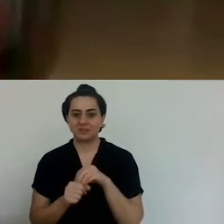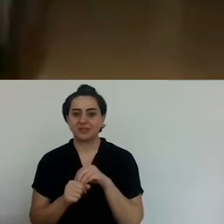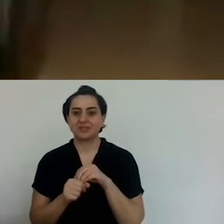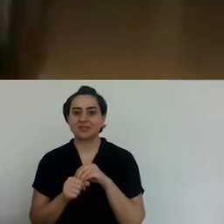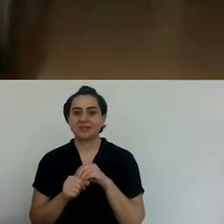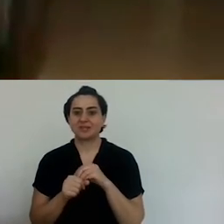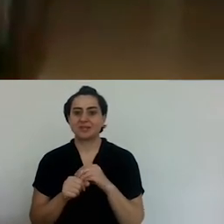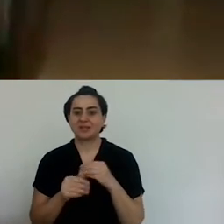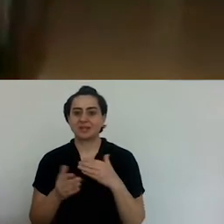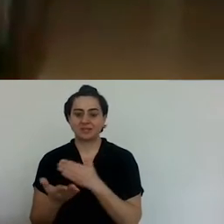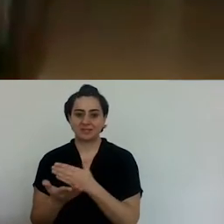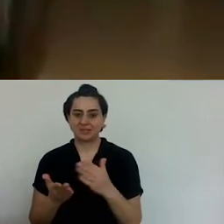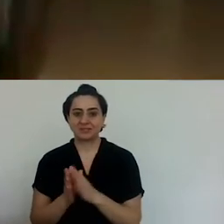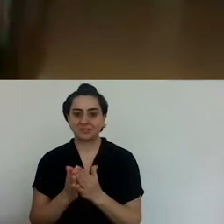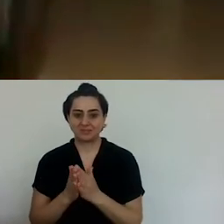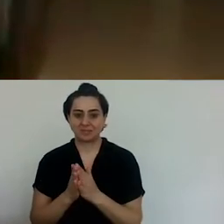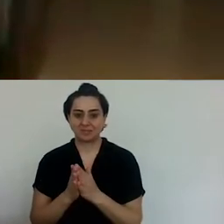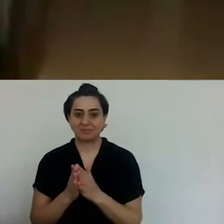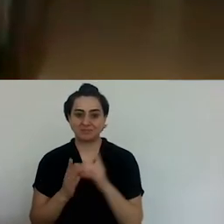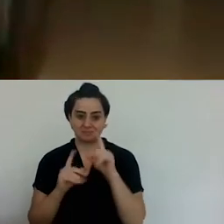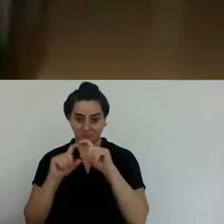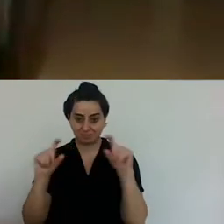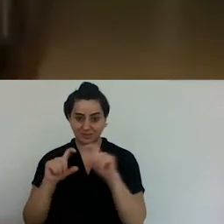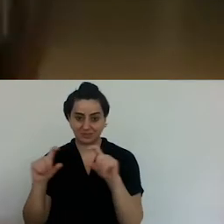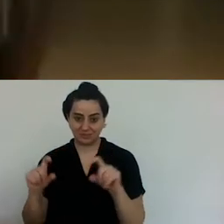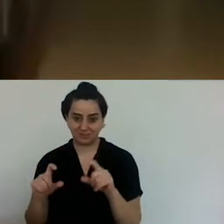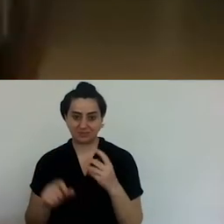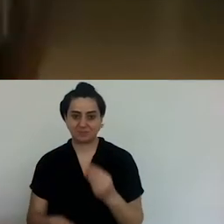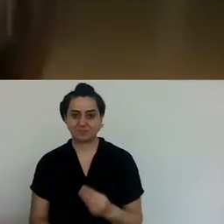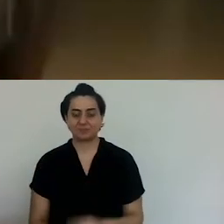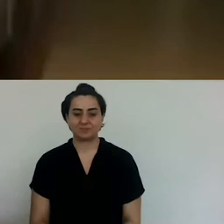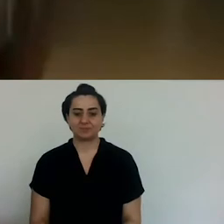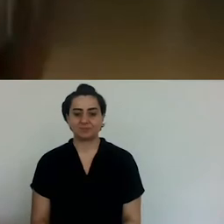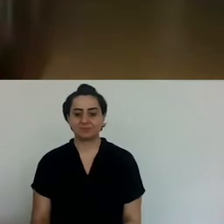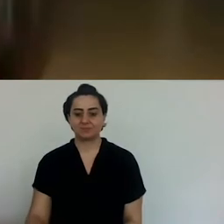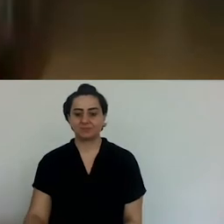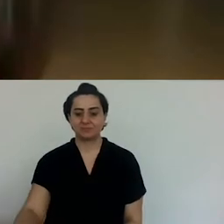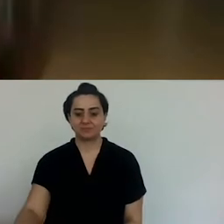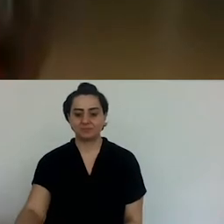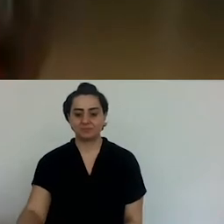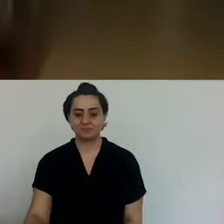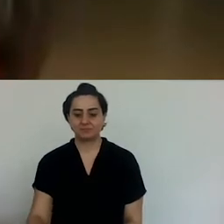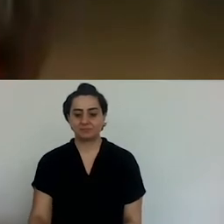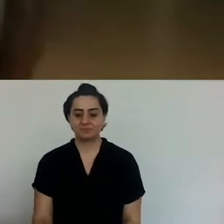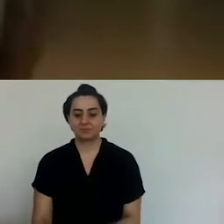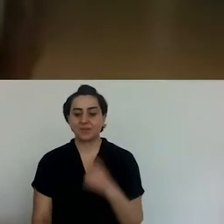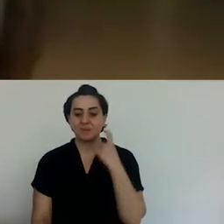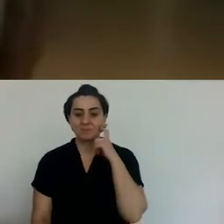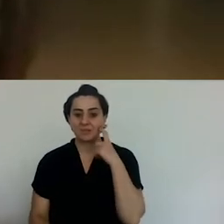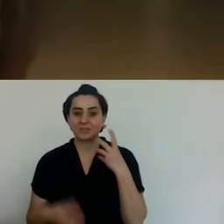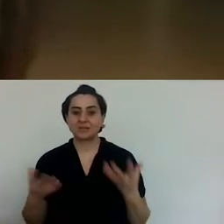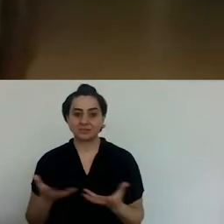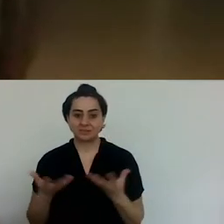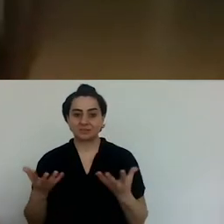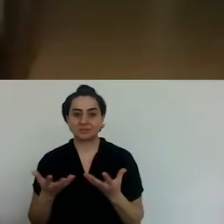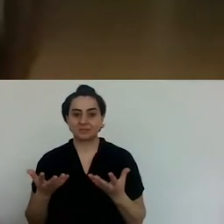salad that will follow that. And in the book, they are shared as subsequent titles.